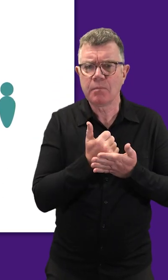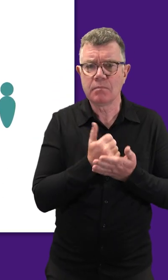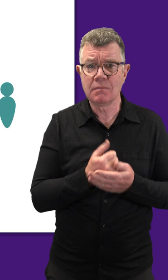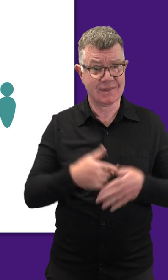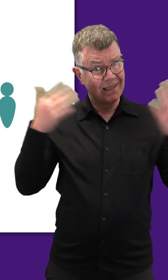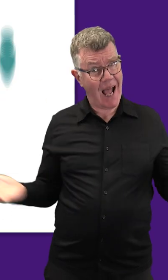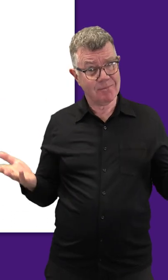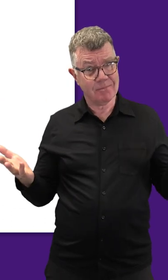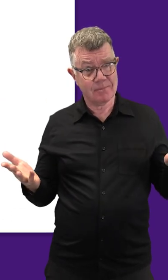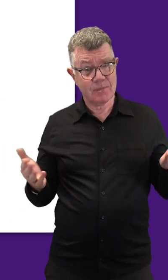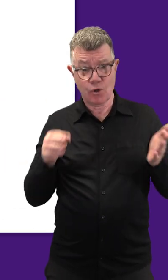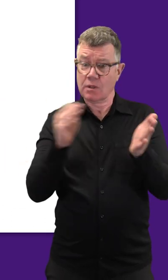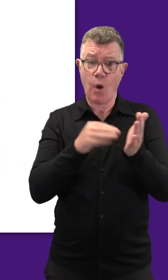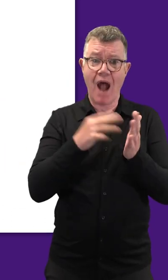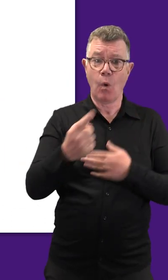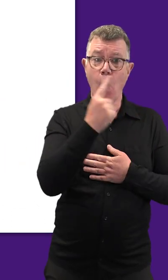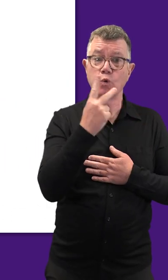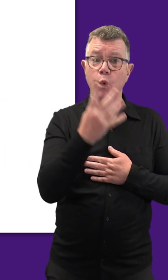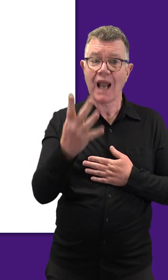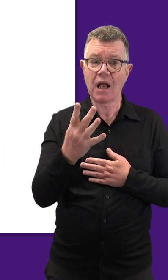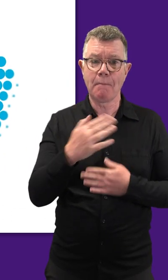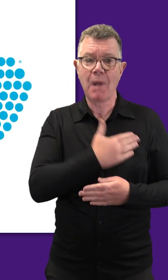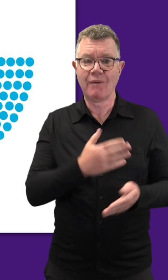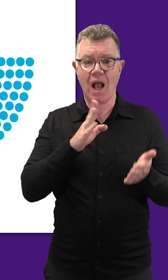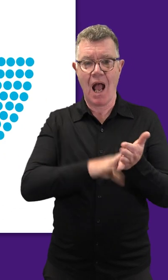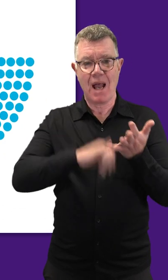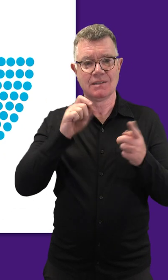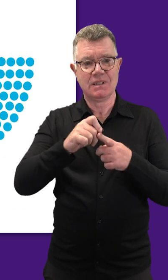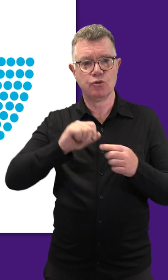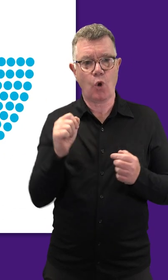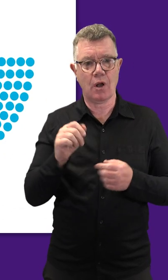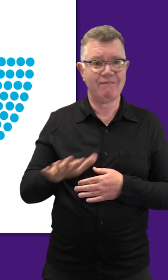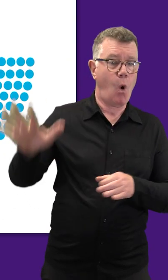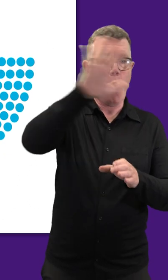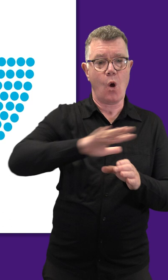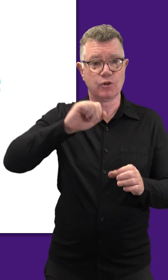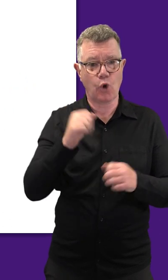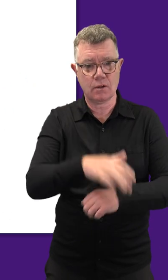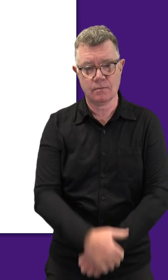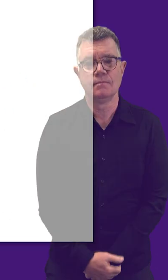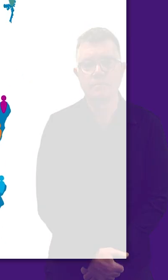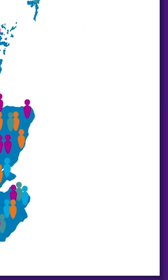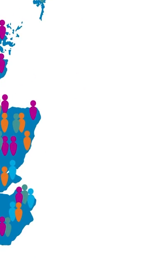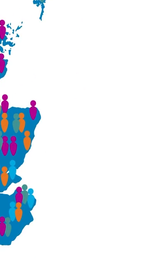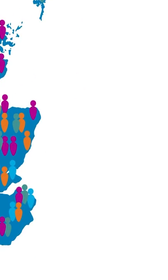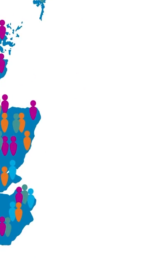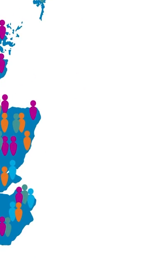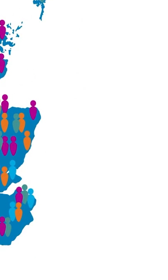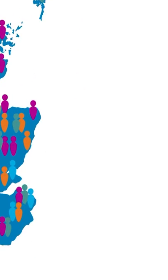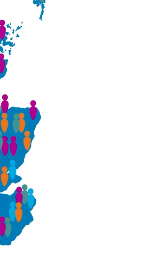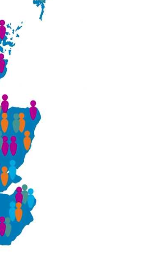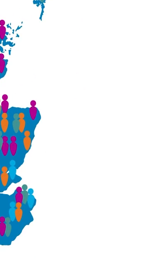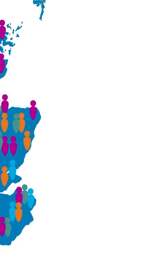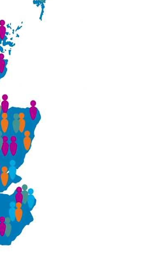their help. Ta-da! We now have 129 members of the Scottish Parliament, representing all